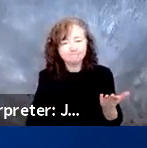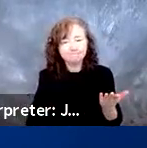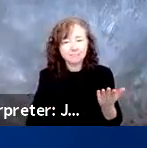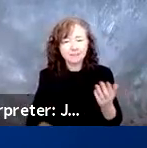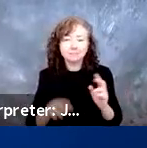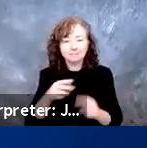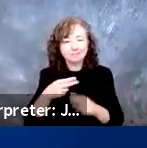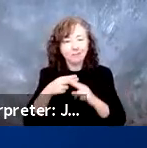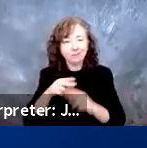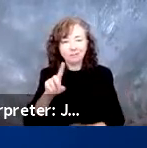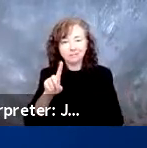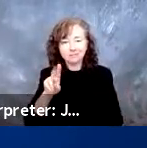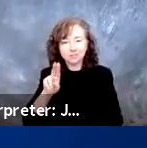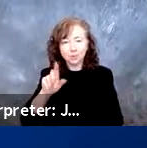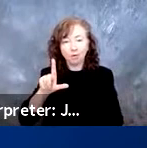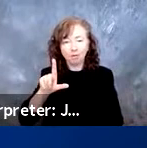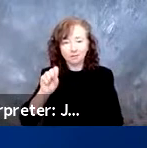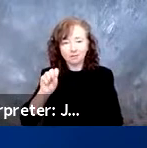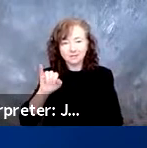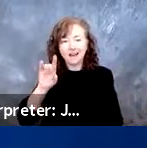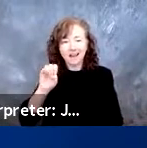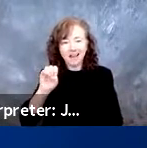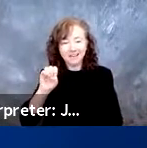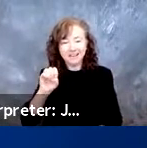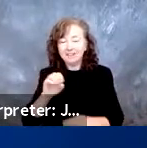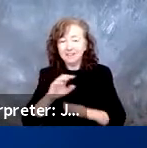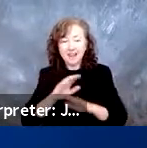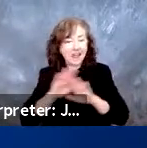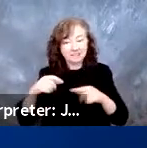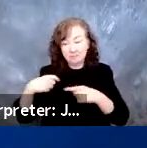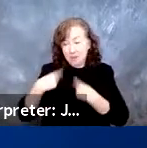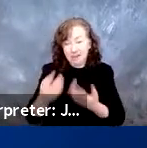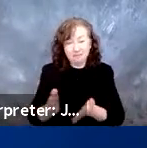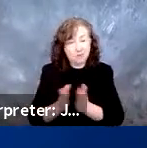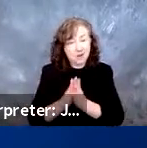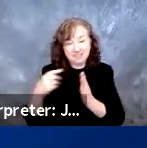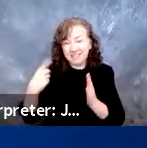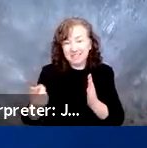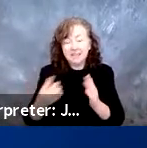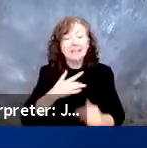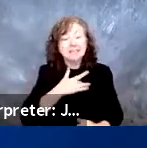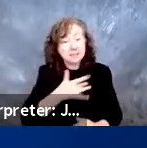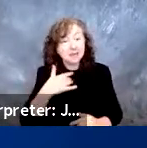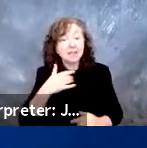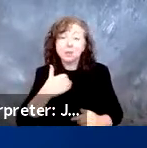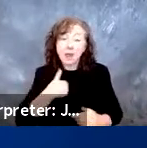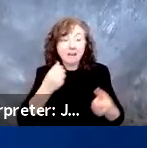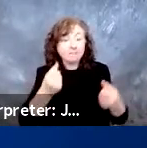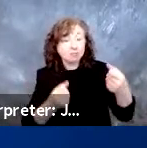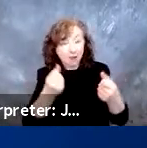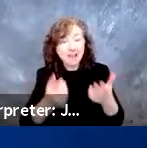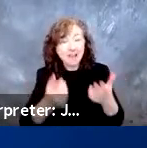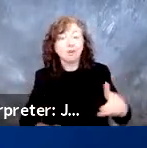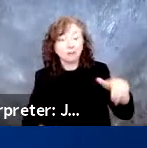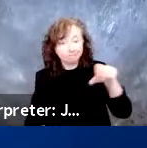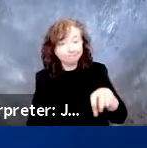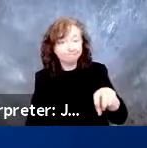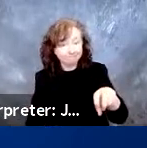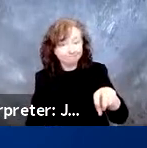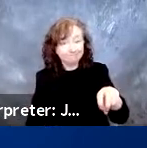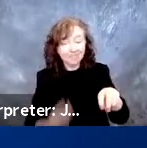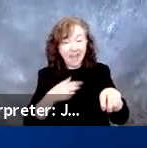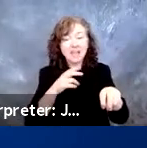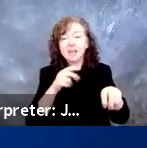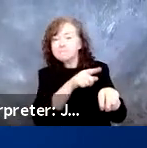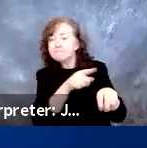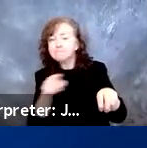sided is something that hasn't really been asked for in the past because you typically have a driver who can navigate and figure out where to put